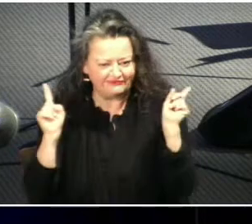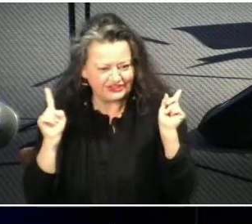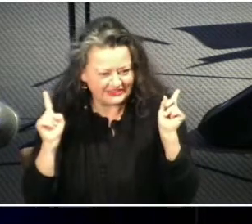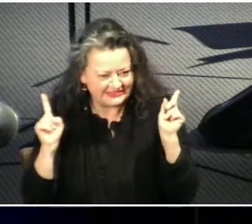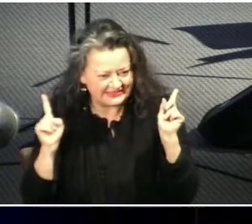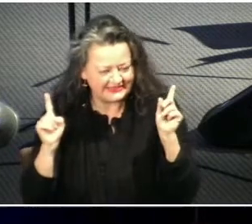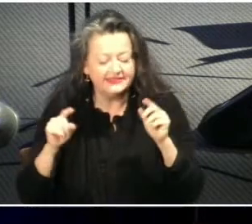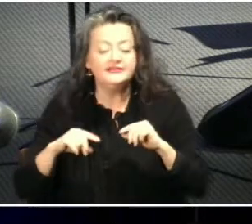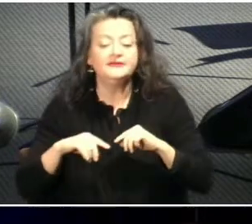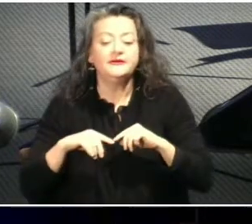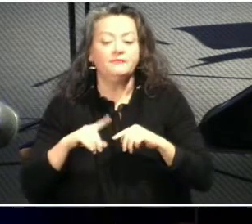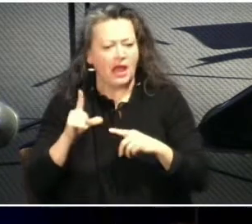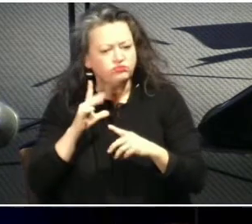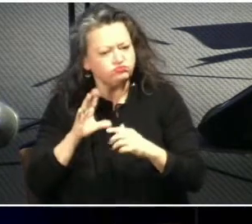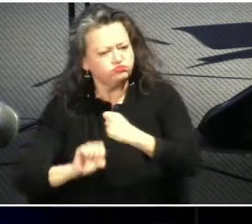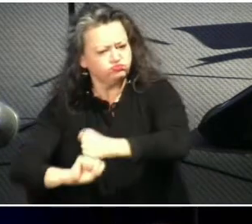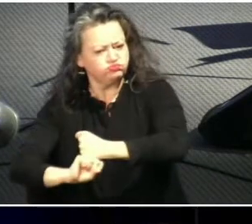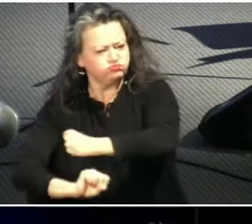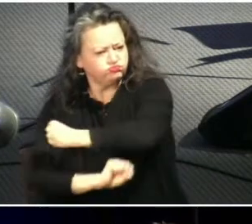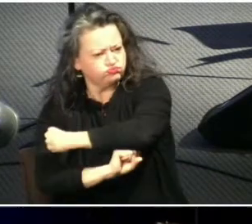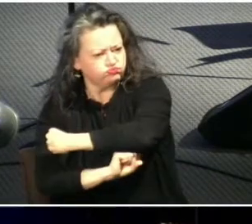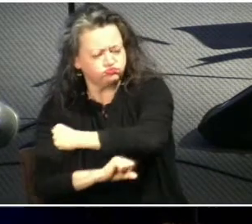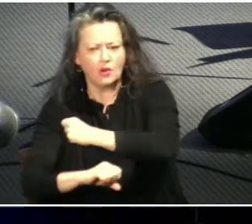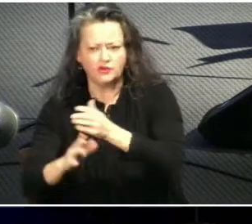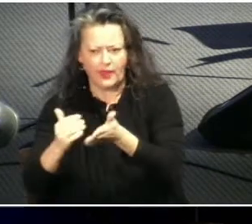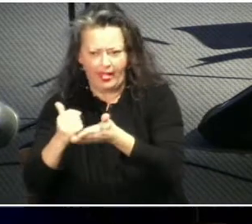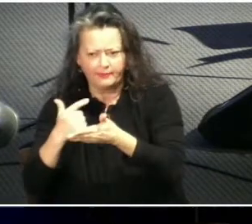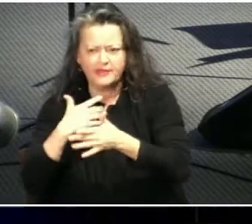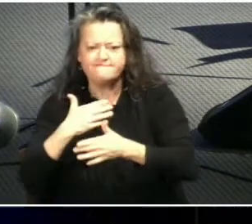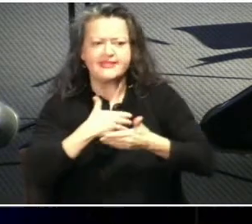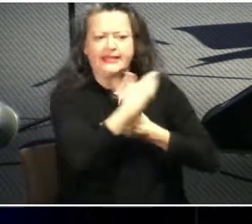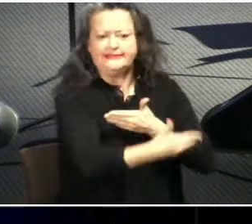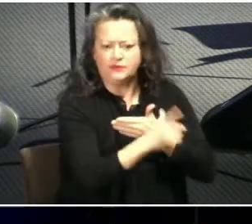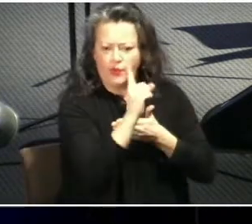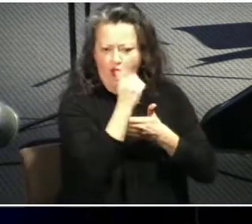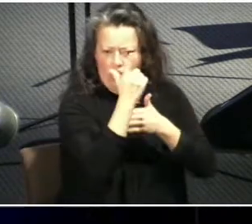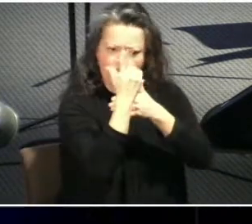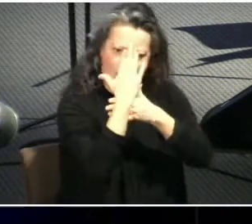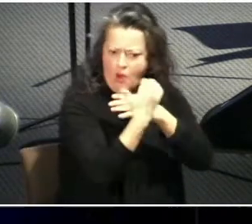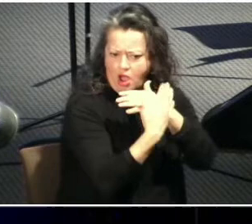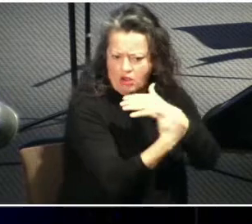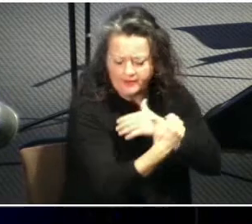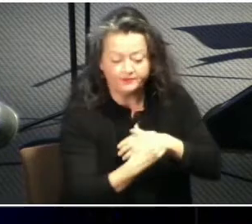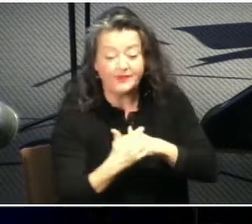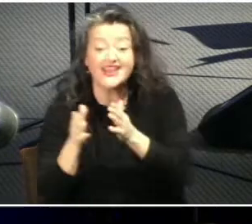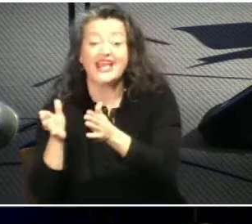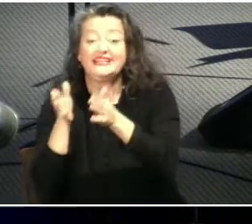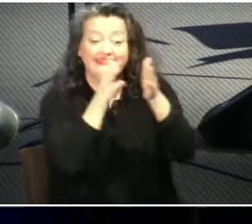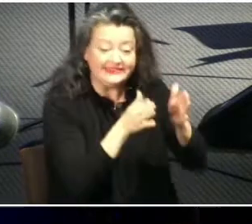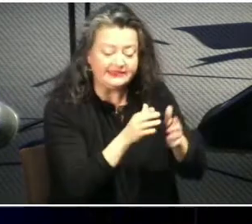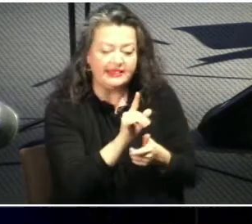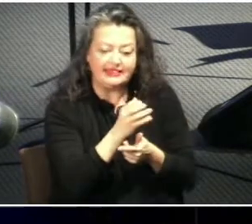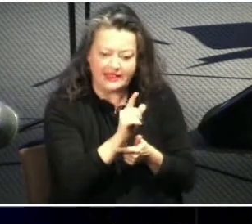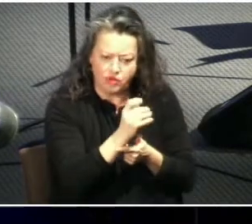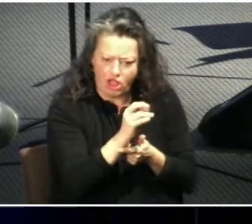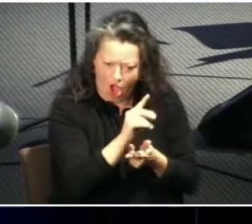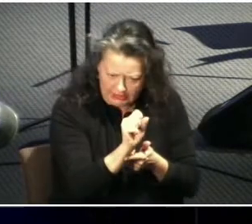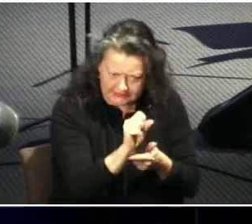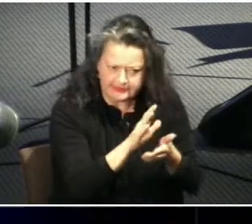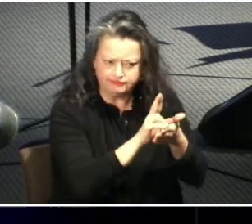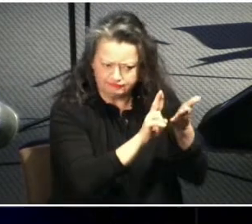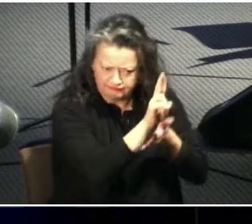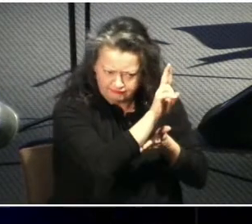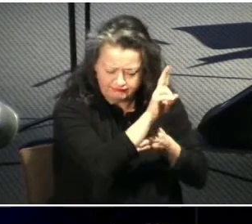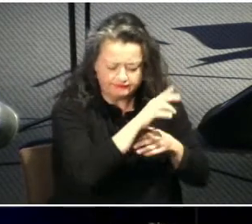a strong foundation for where he called me next christ which happened to be a liberal arts secular campus